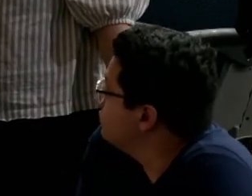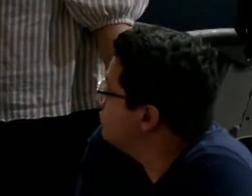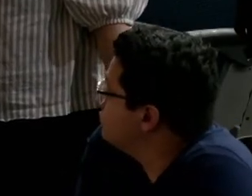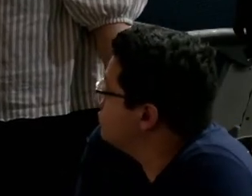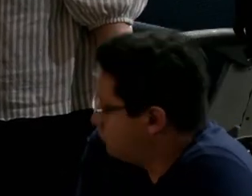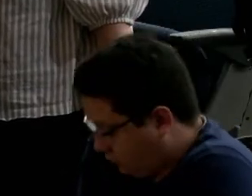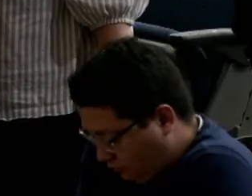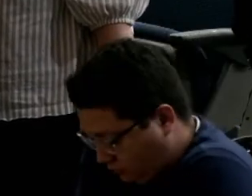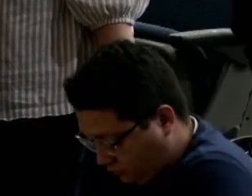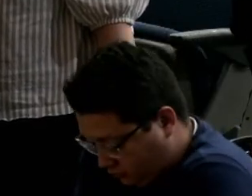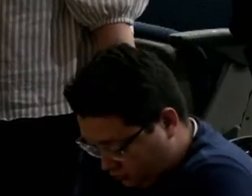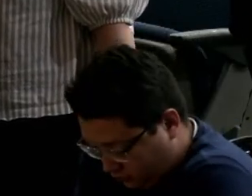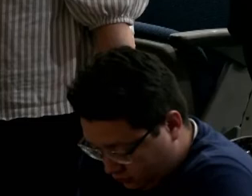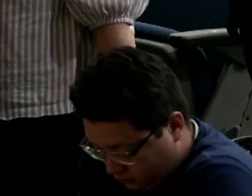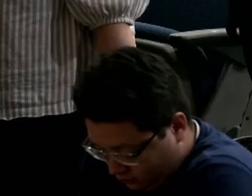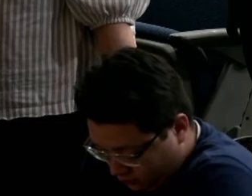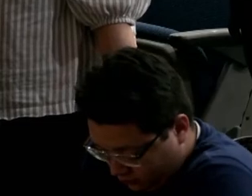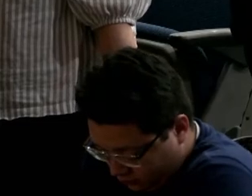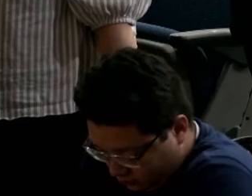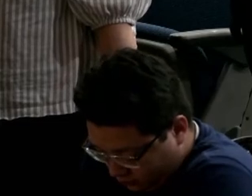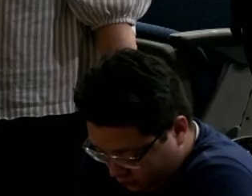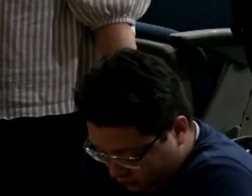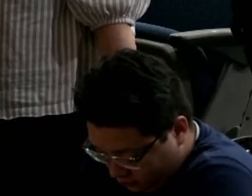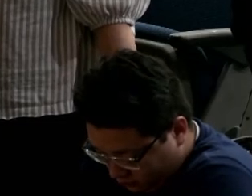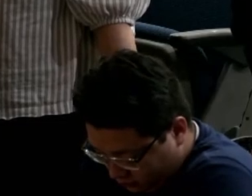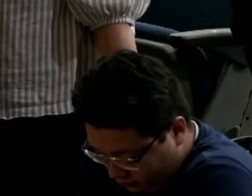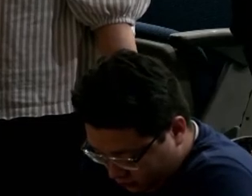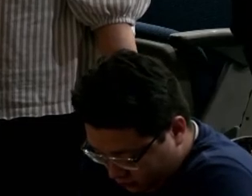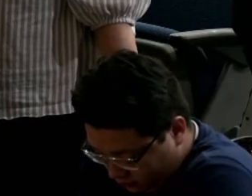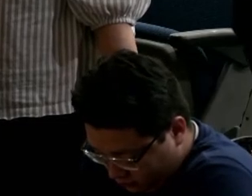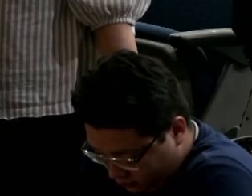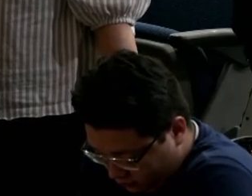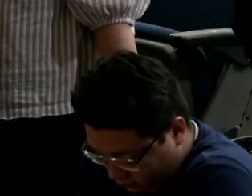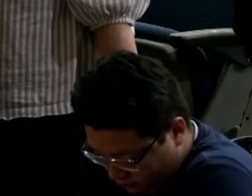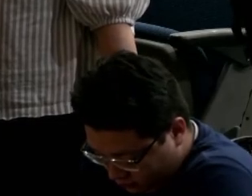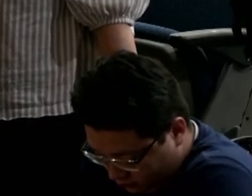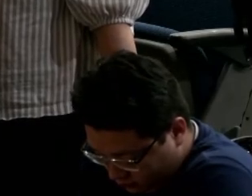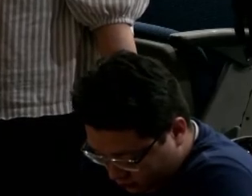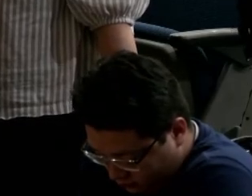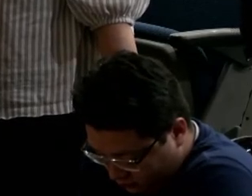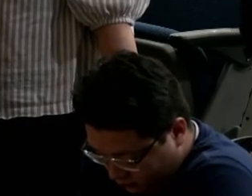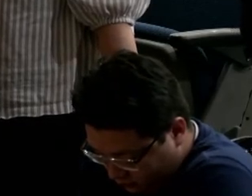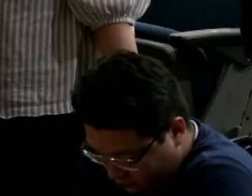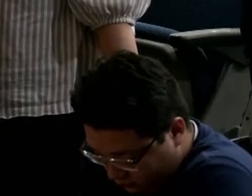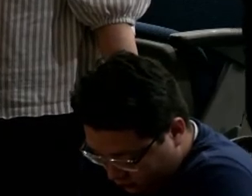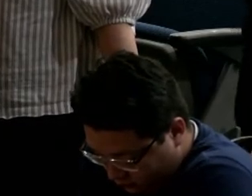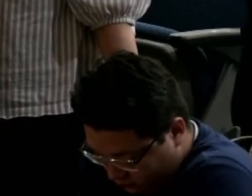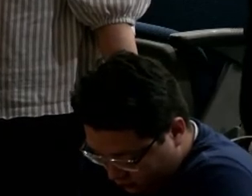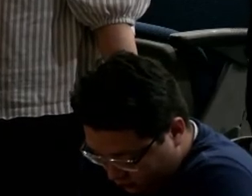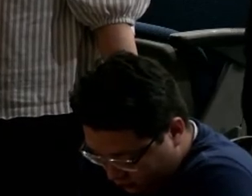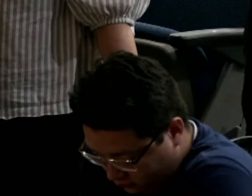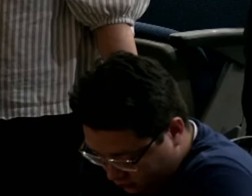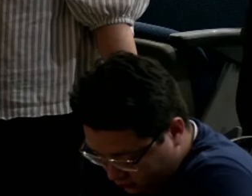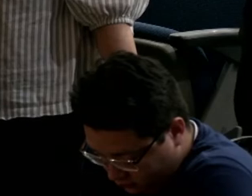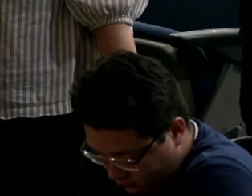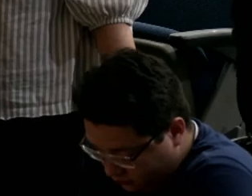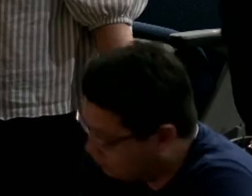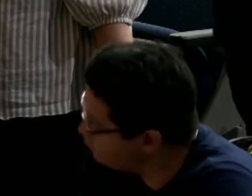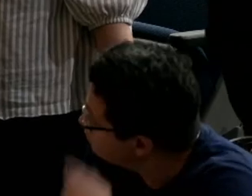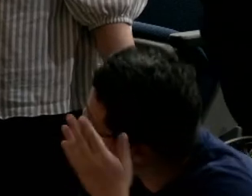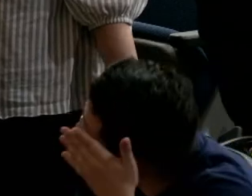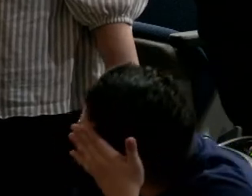are our kids. We have to take responsibility for our kids. We cannot keep blaming the school only for it. I want to commend